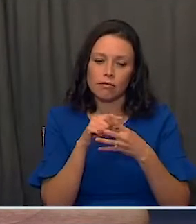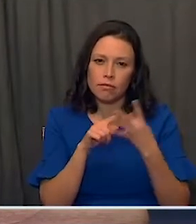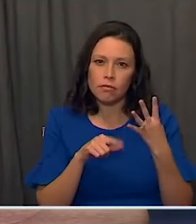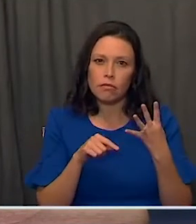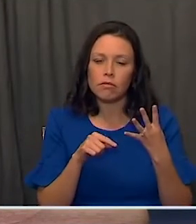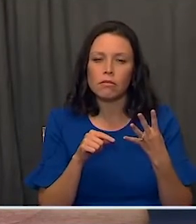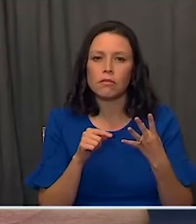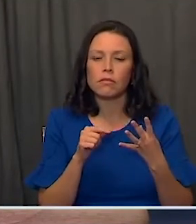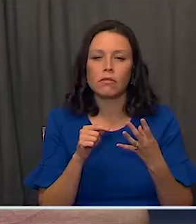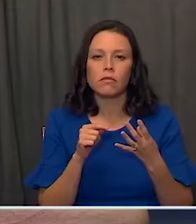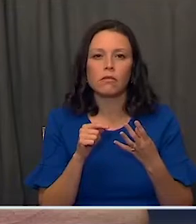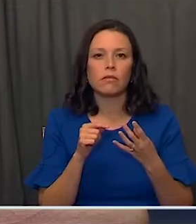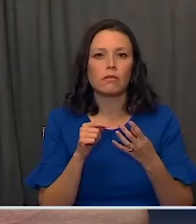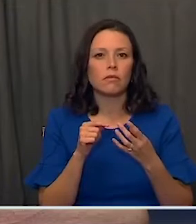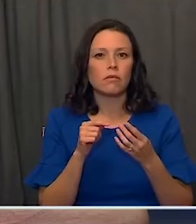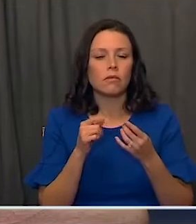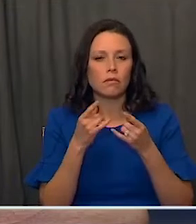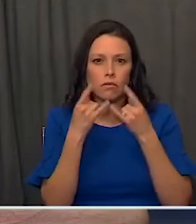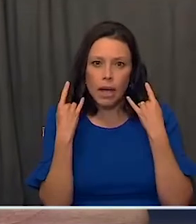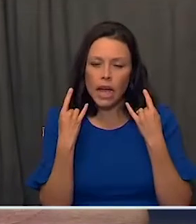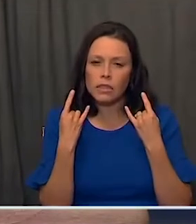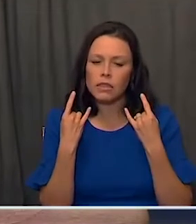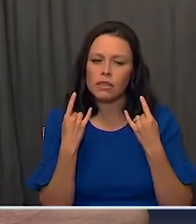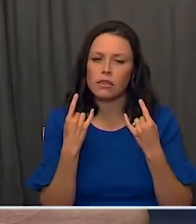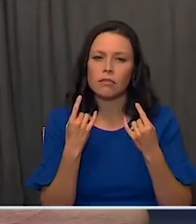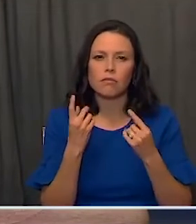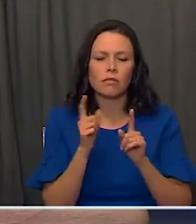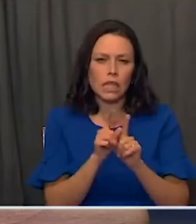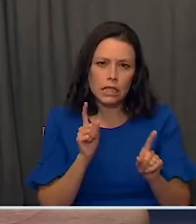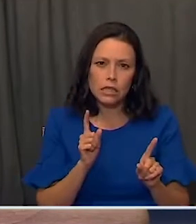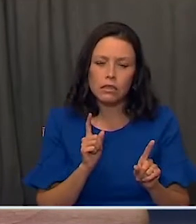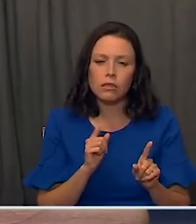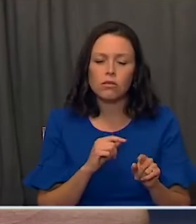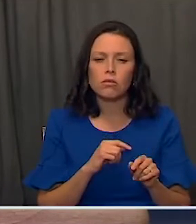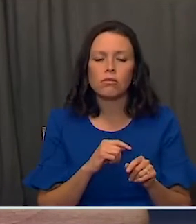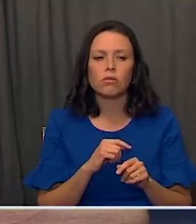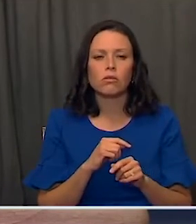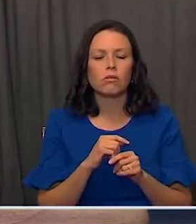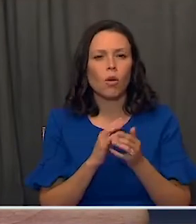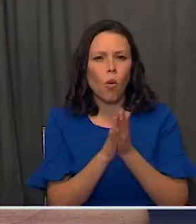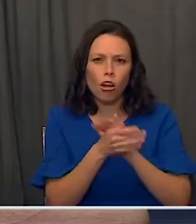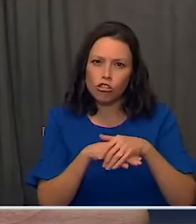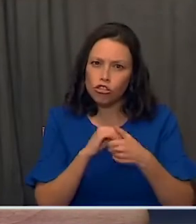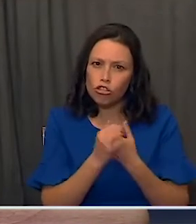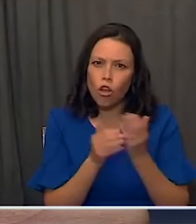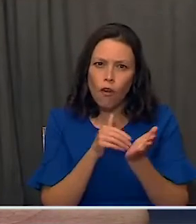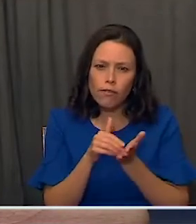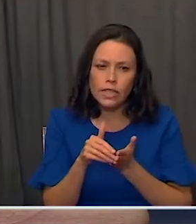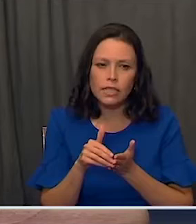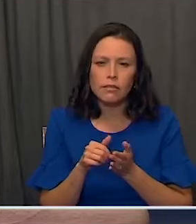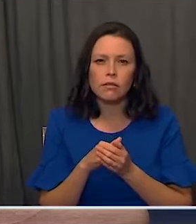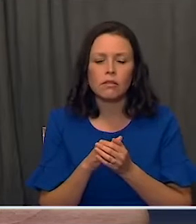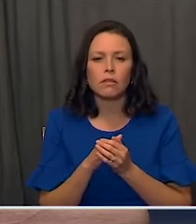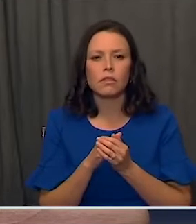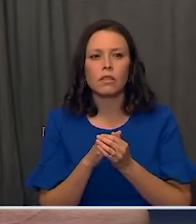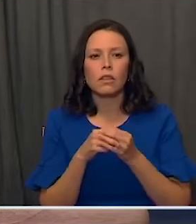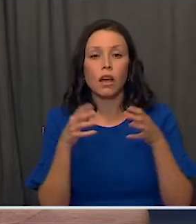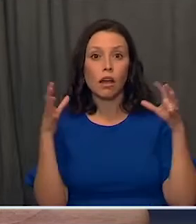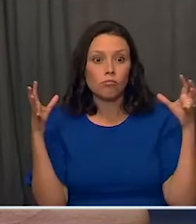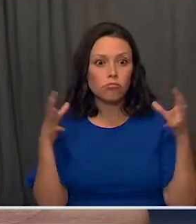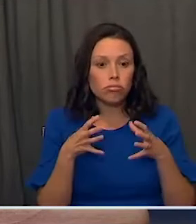vigilant, to embrace masks, social distancing, hand washing, our advice about